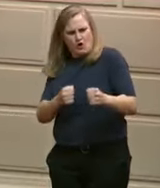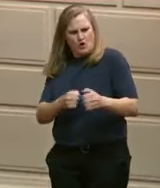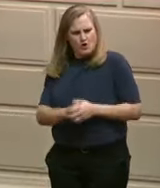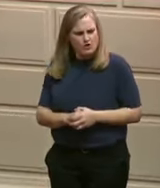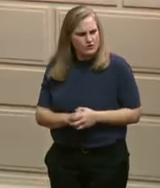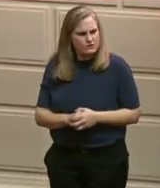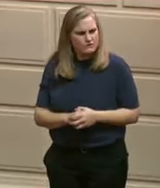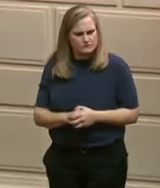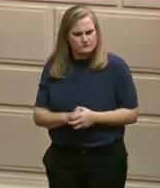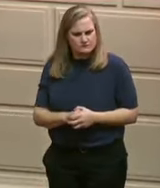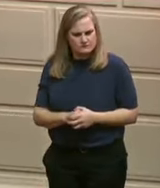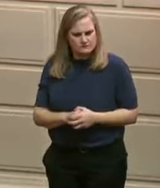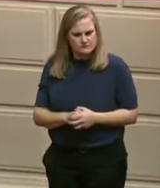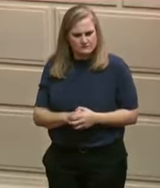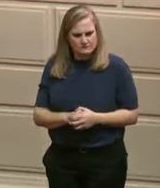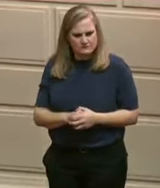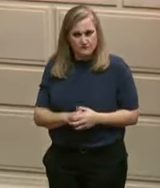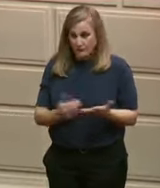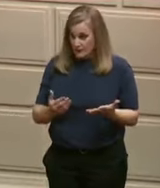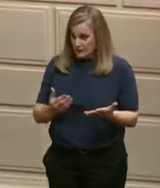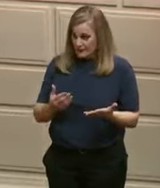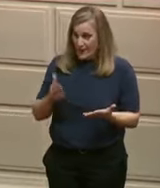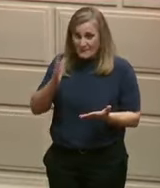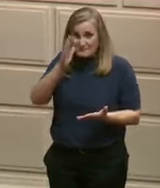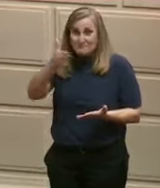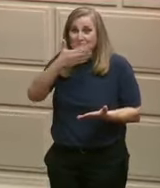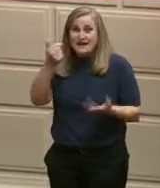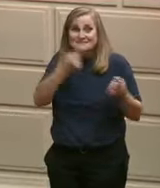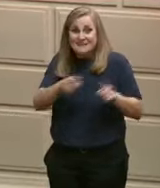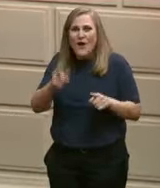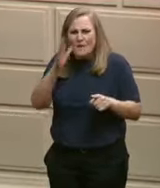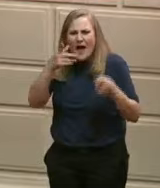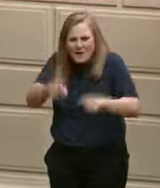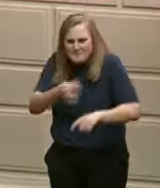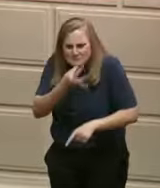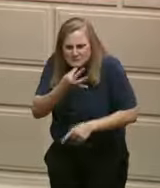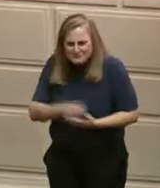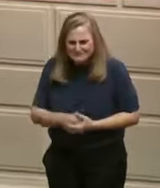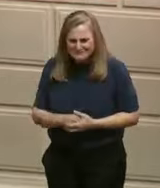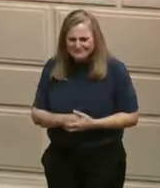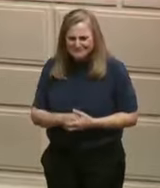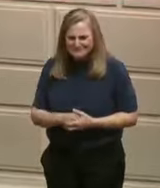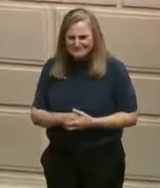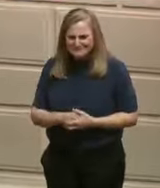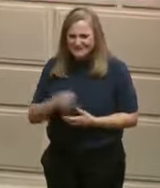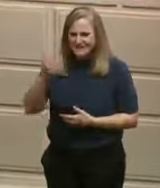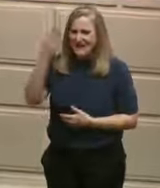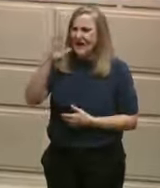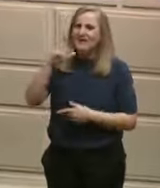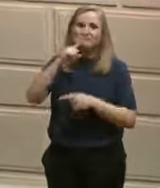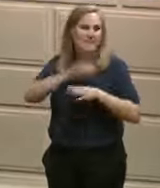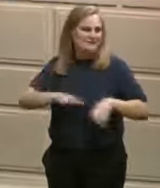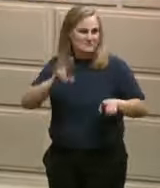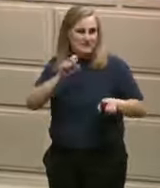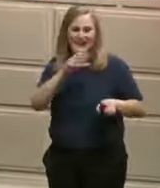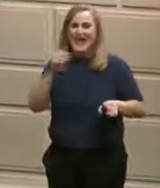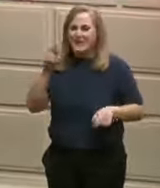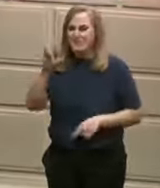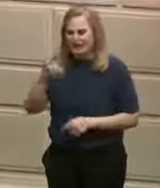well on the way. God bless Rhode Island and God bless the United States. Thank you all for being here. Good night. Enjoy your evening. you.